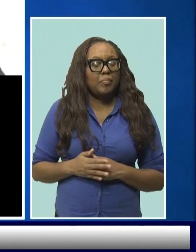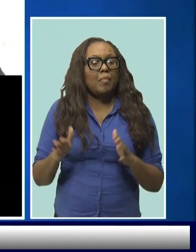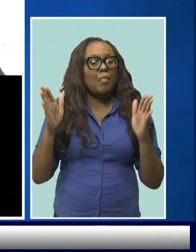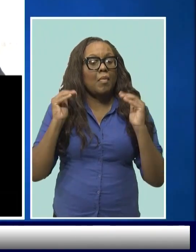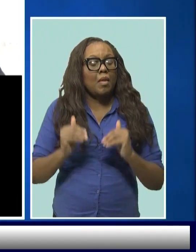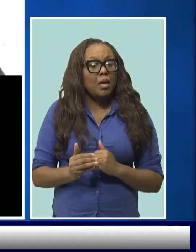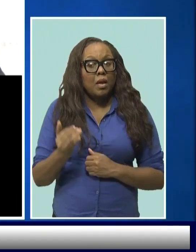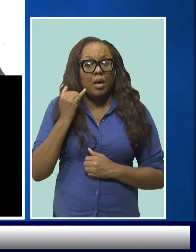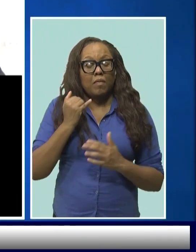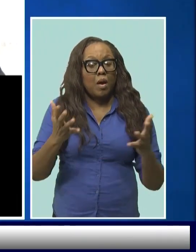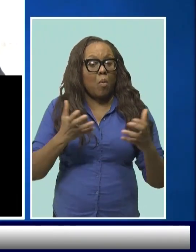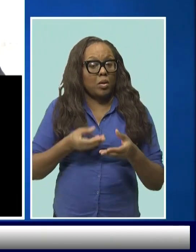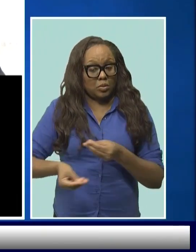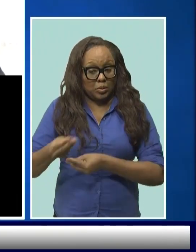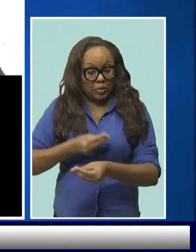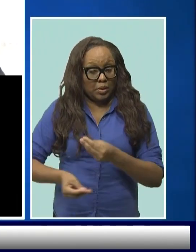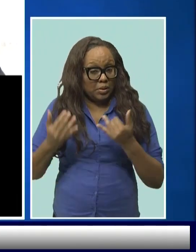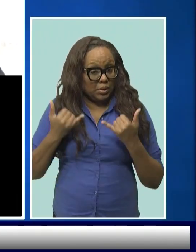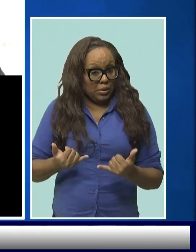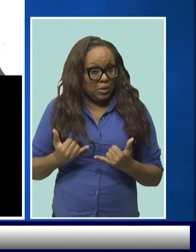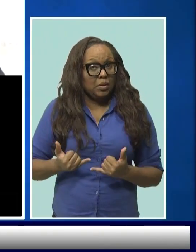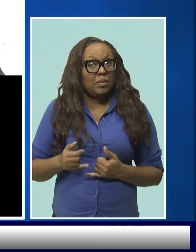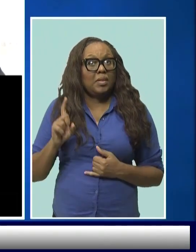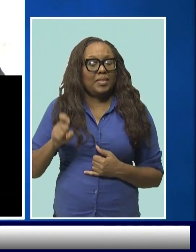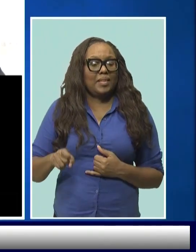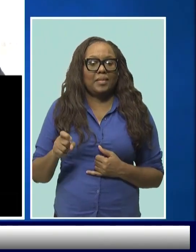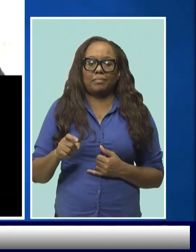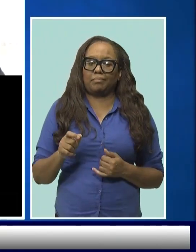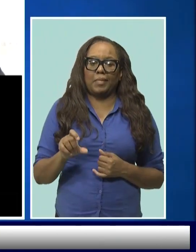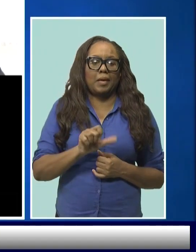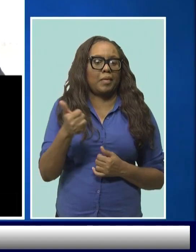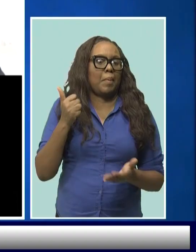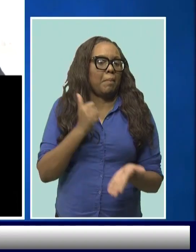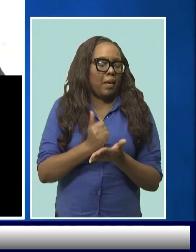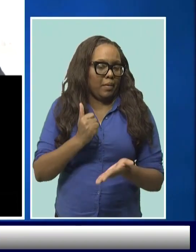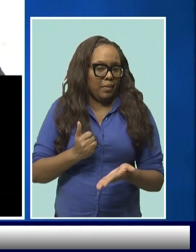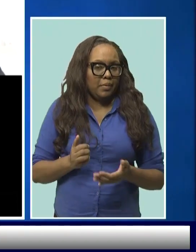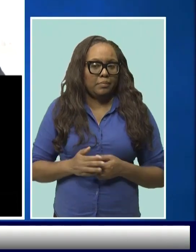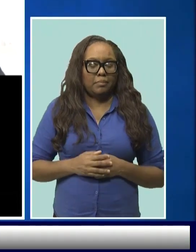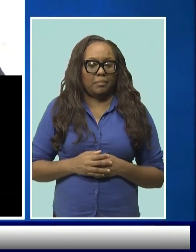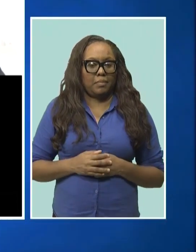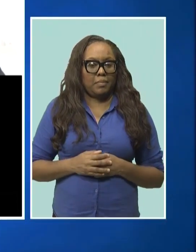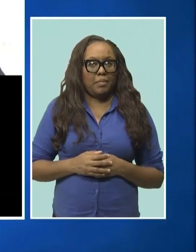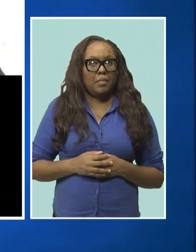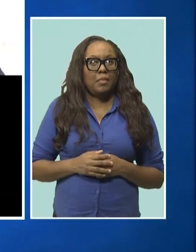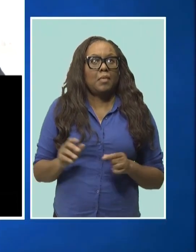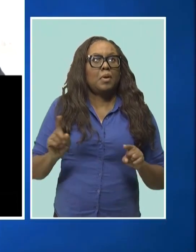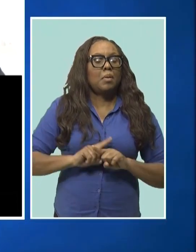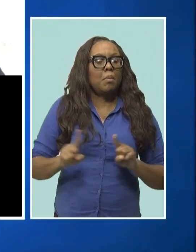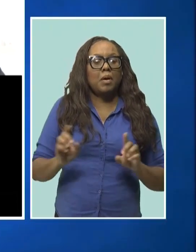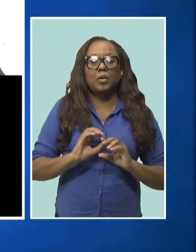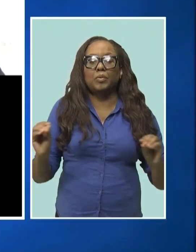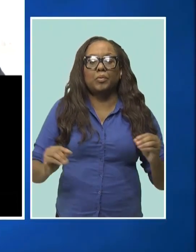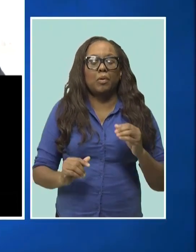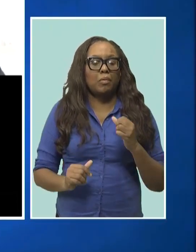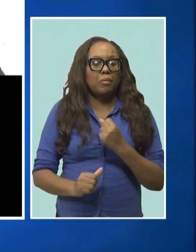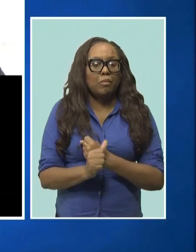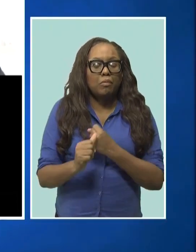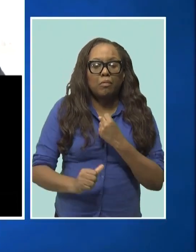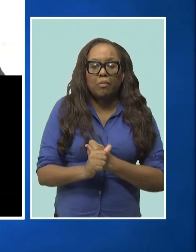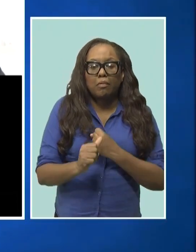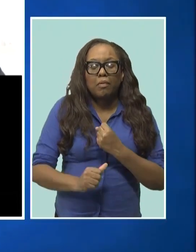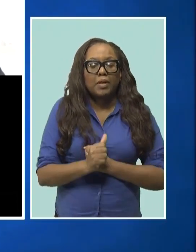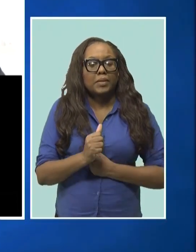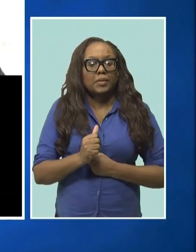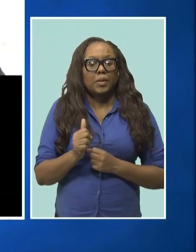to do trade now, you need a correspondent bank. They're de-risking, so they're leaving the region. There's no risk of CaribDollar leaving the region because